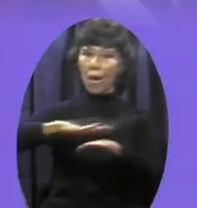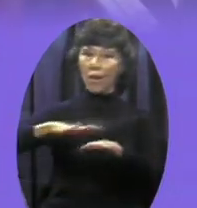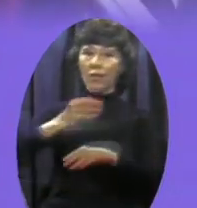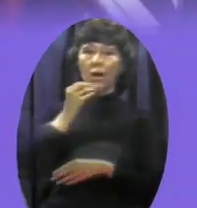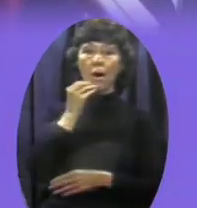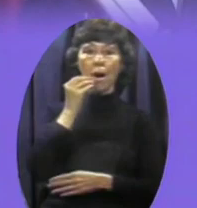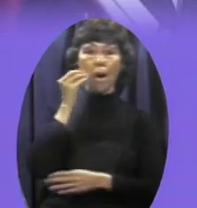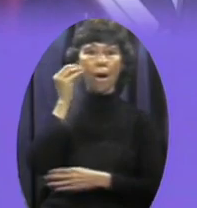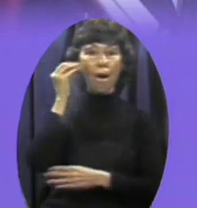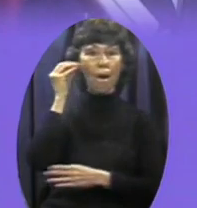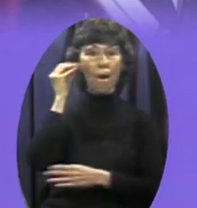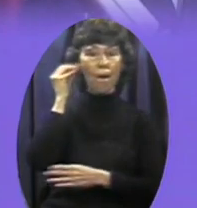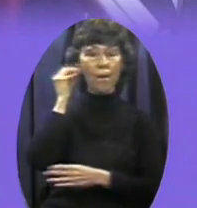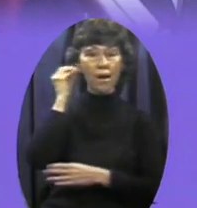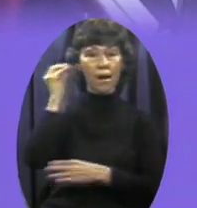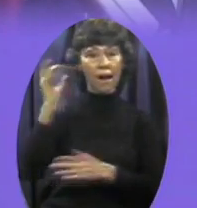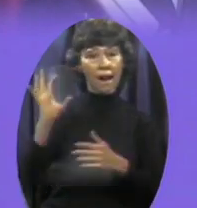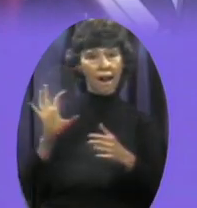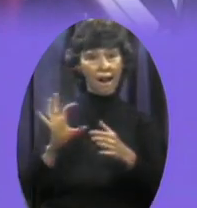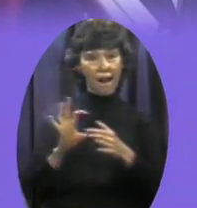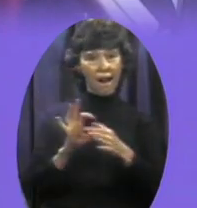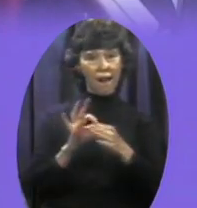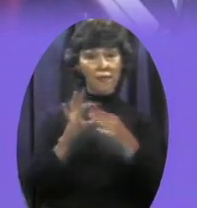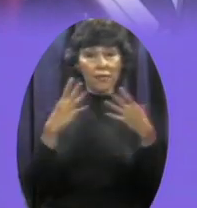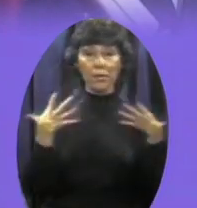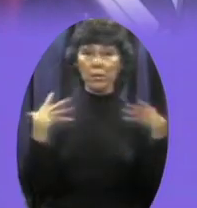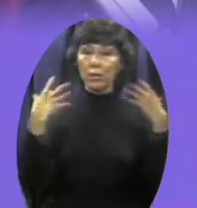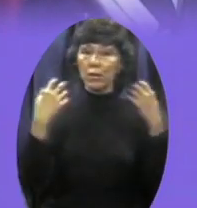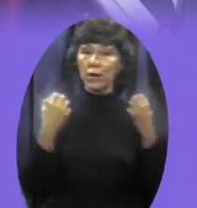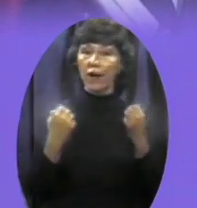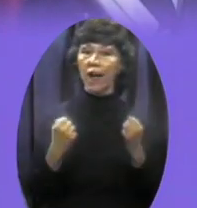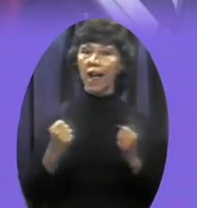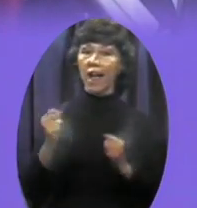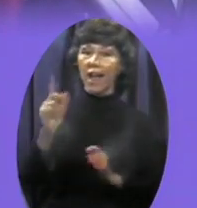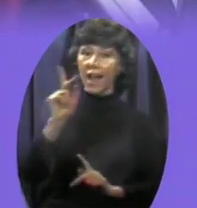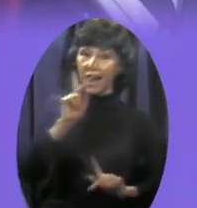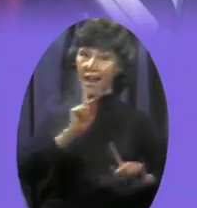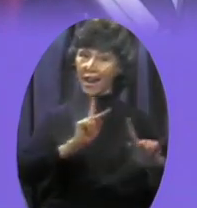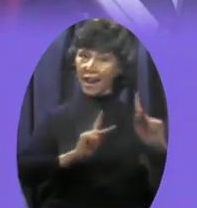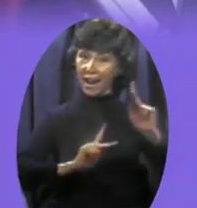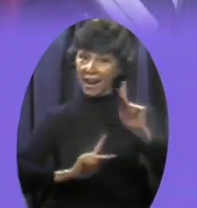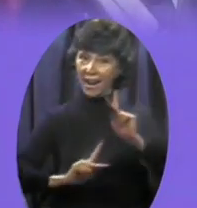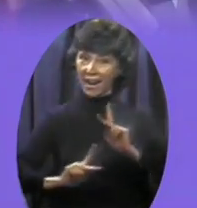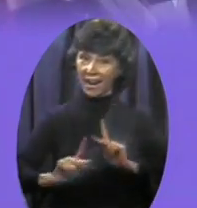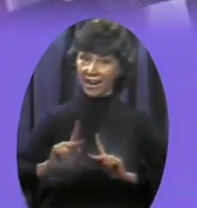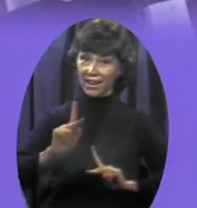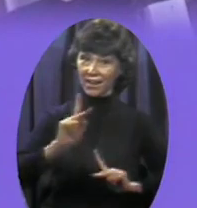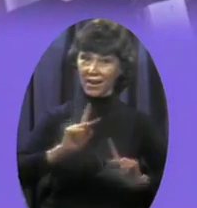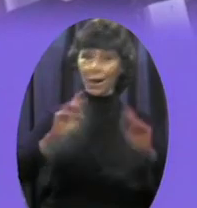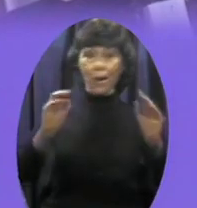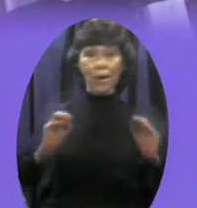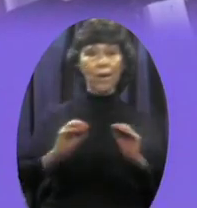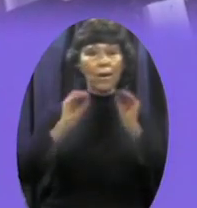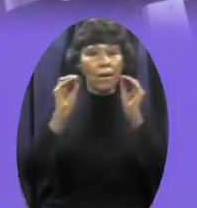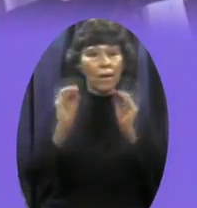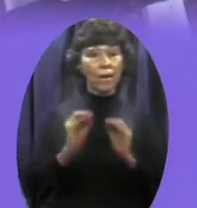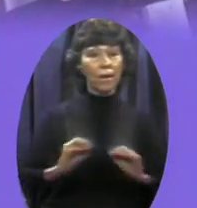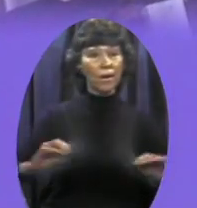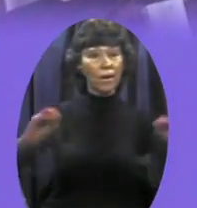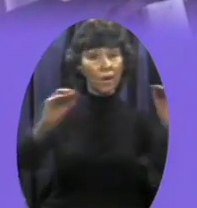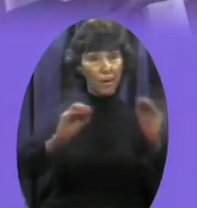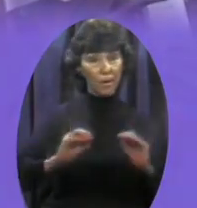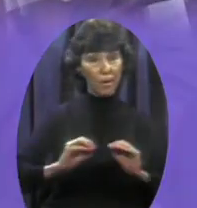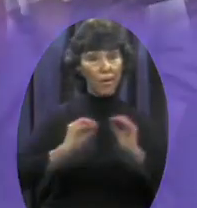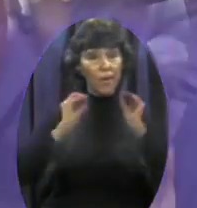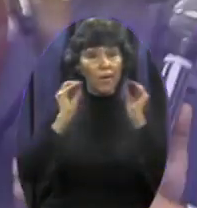¶ may it wave ¶ ¶